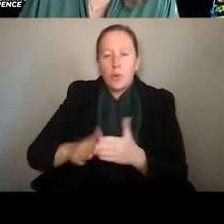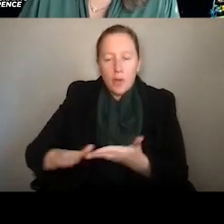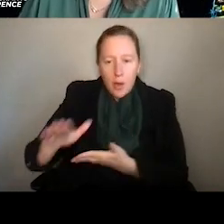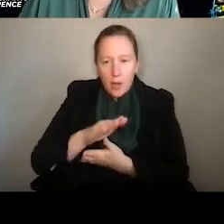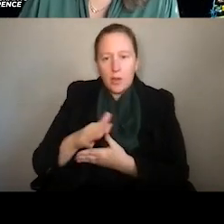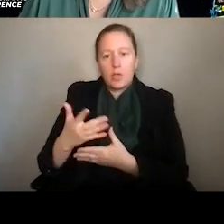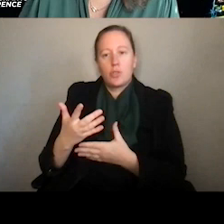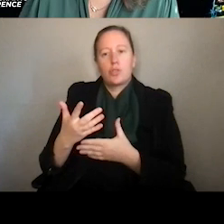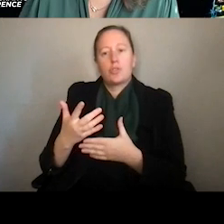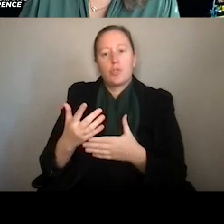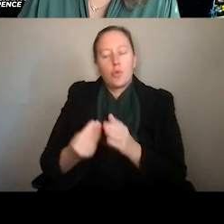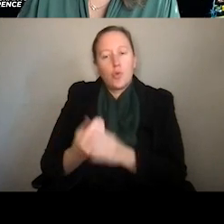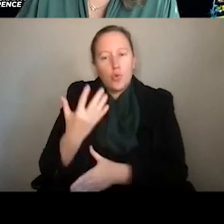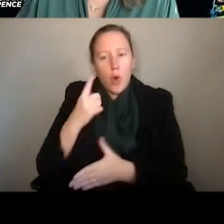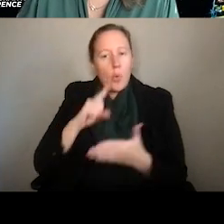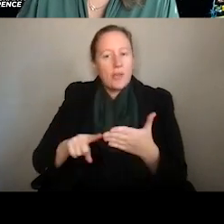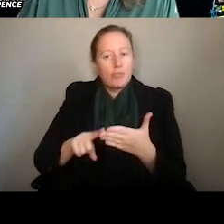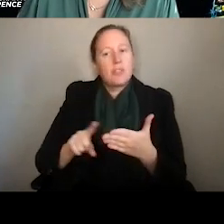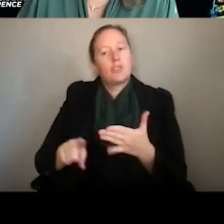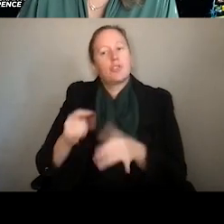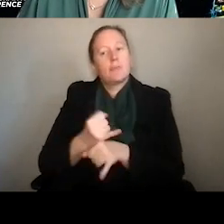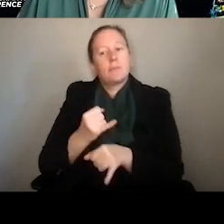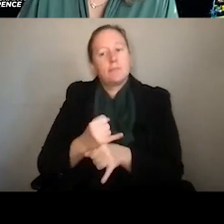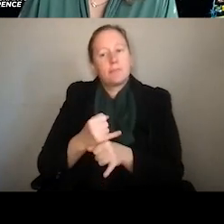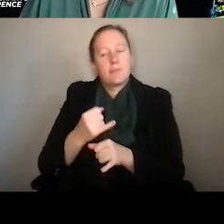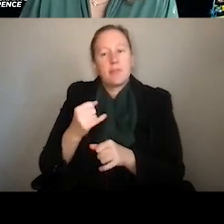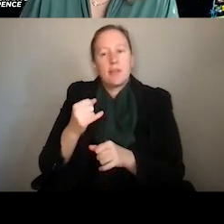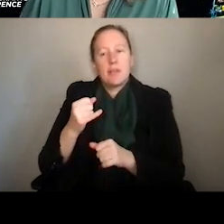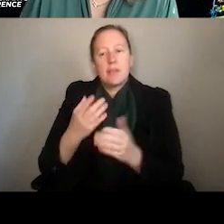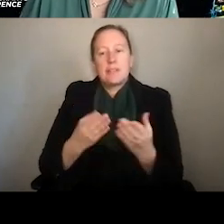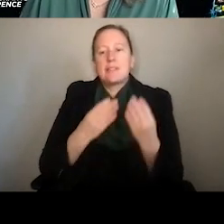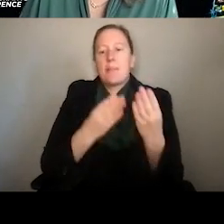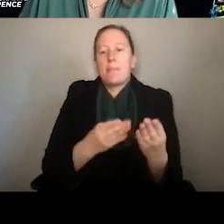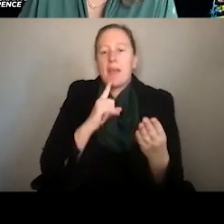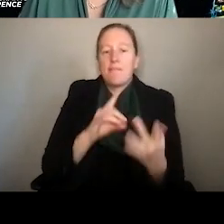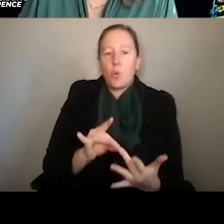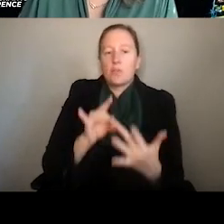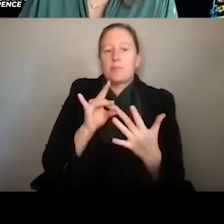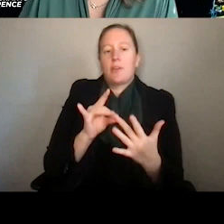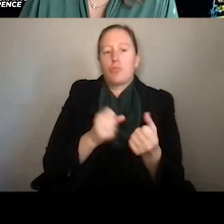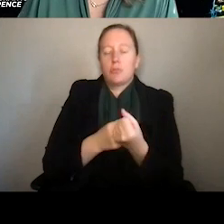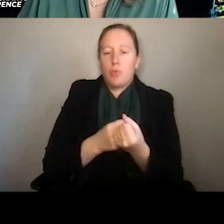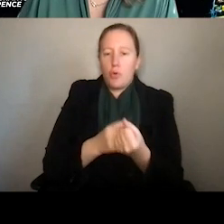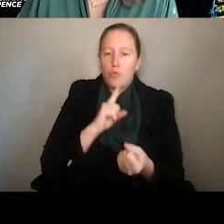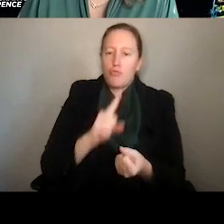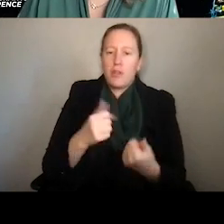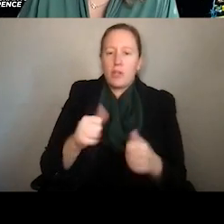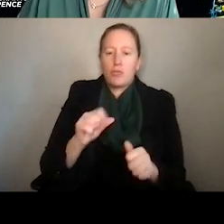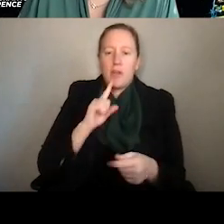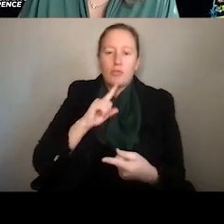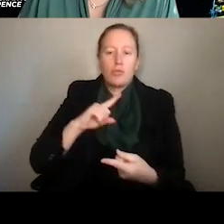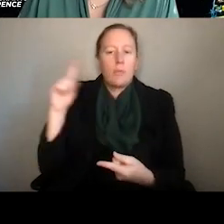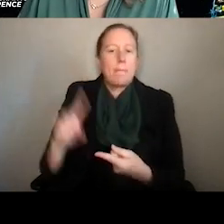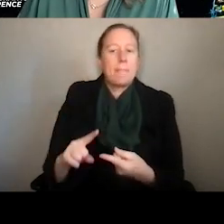emerging research institutions, to submit for some special support. So this is really aimed at mitigating the multiple